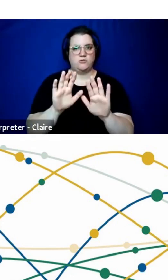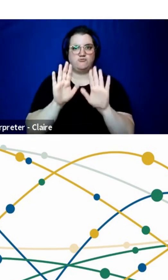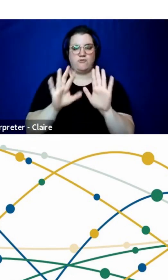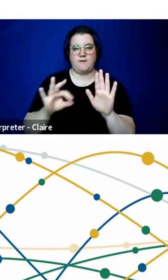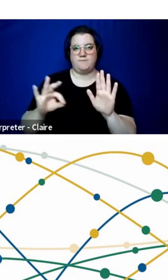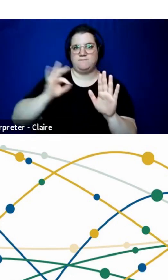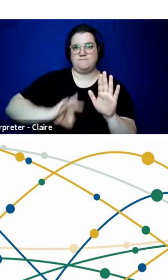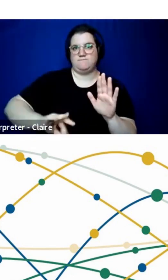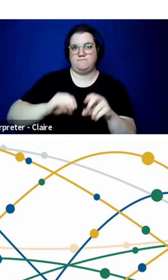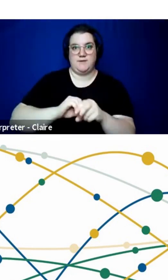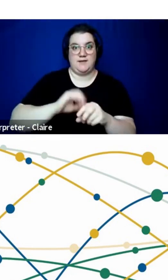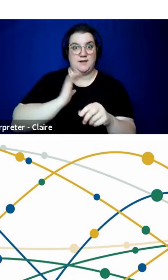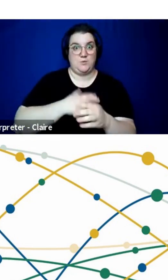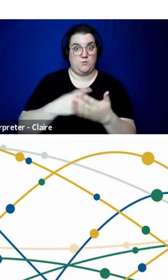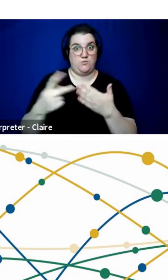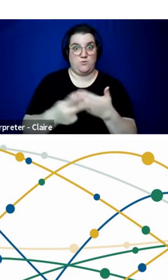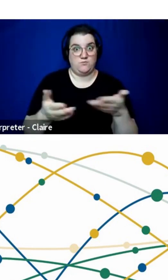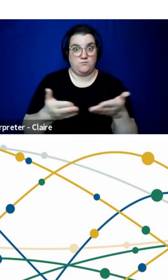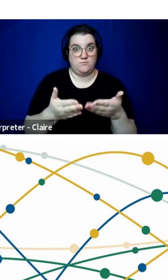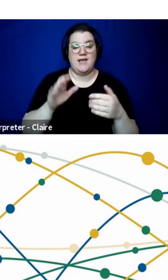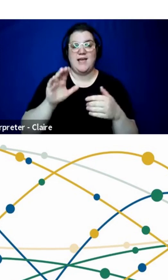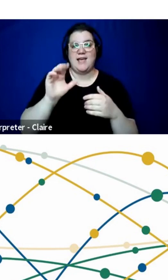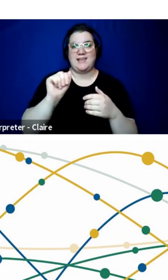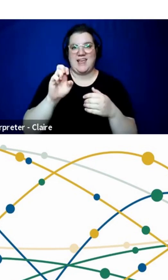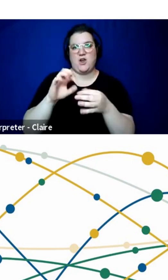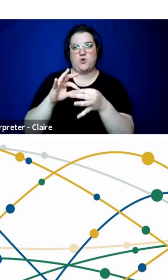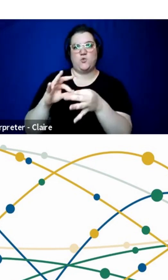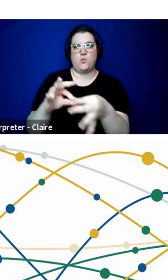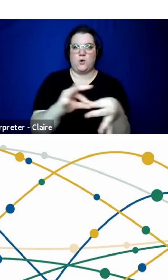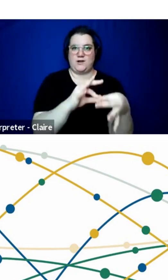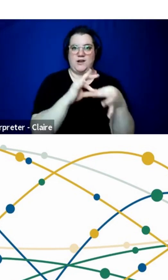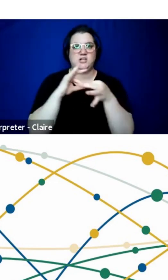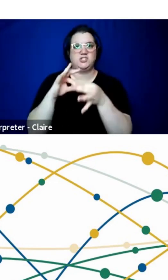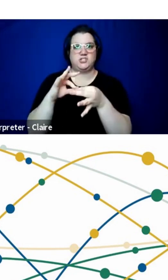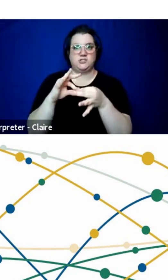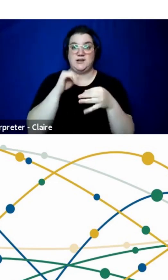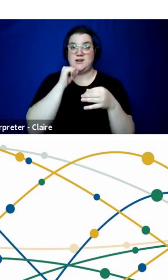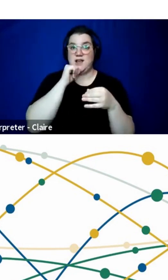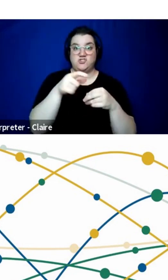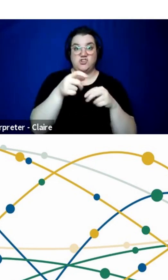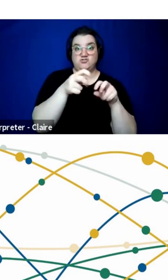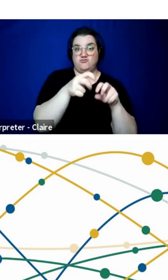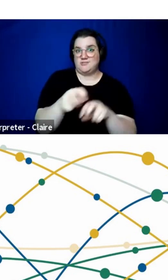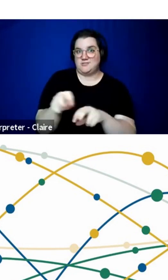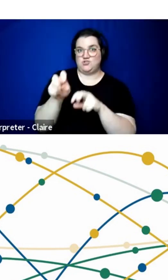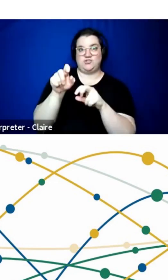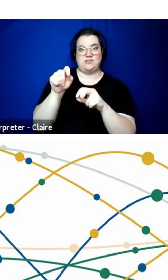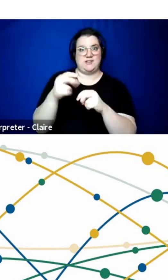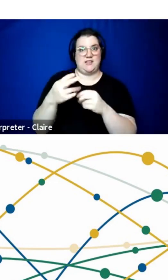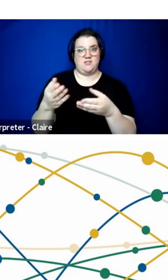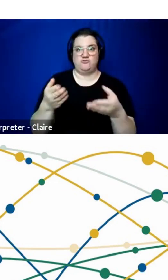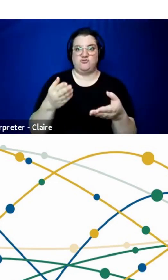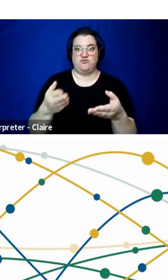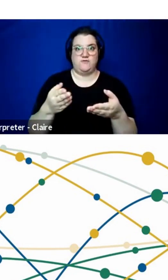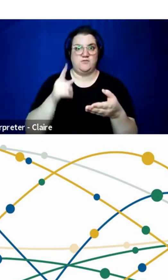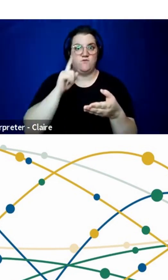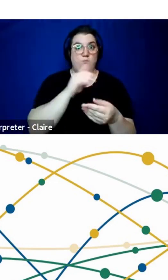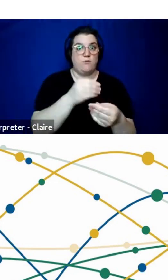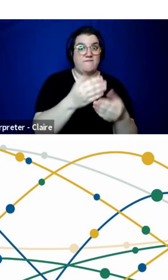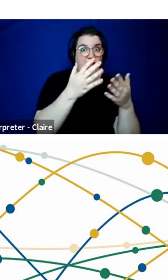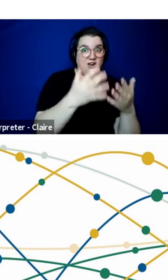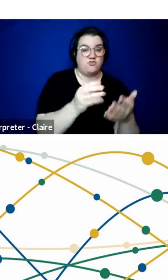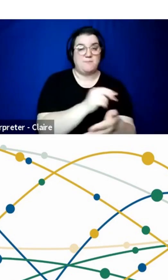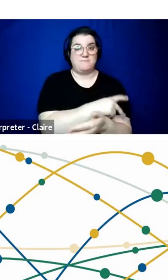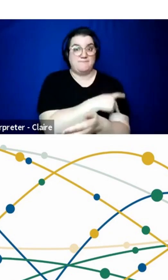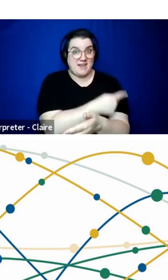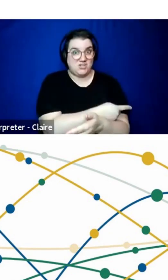our programs is really the care coordination. So, not just transitioning the telehealth services for the provider and the